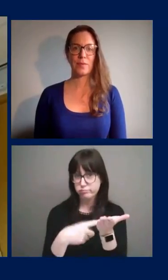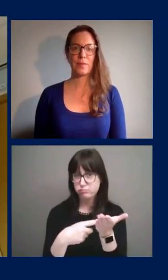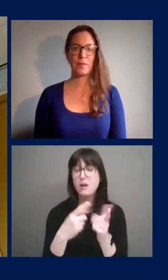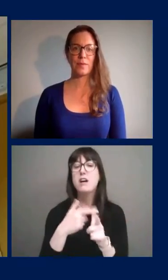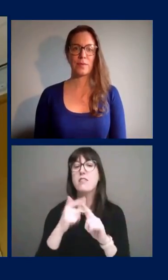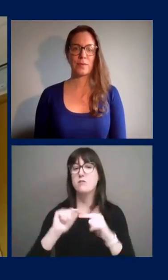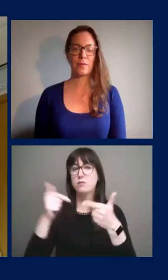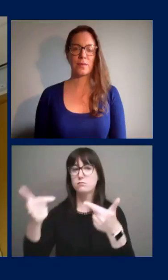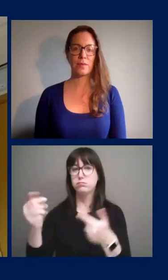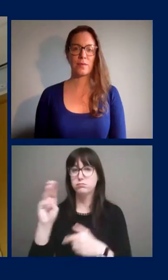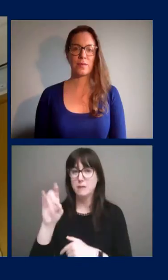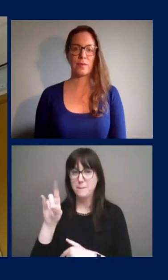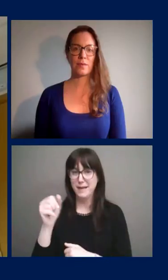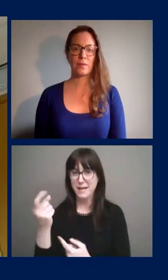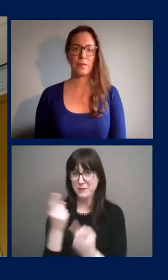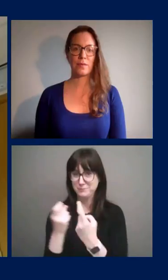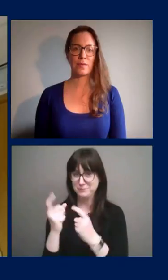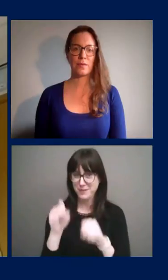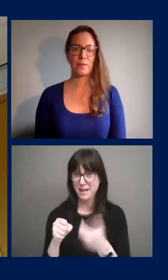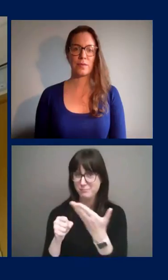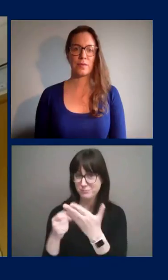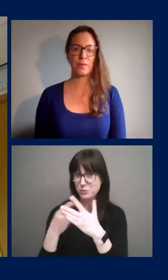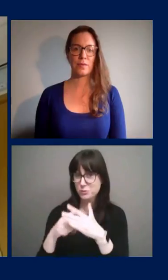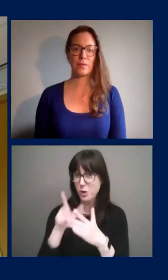from the media. Please go ahead, Dr. Etches.